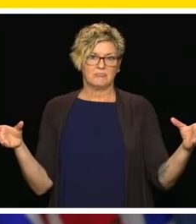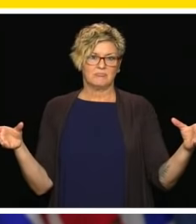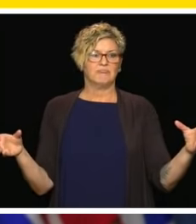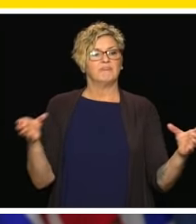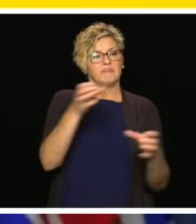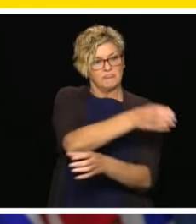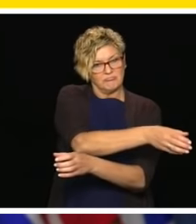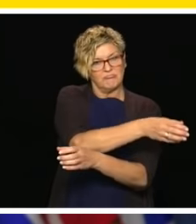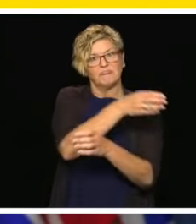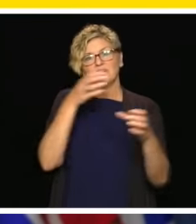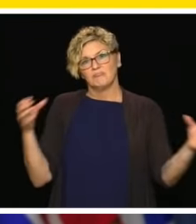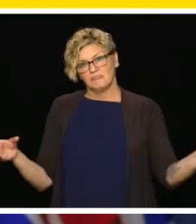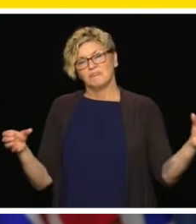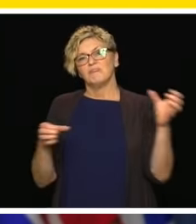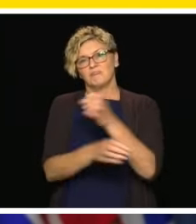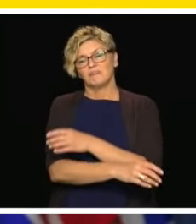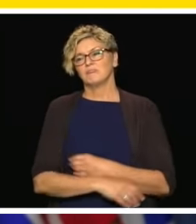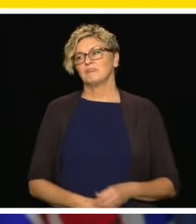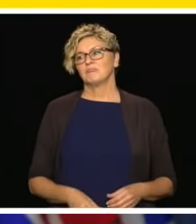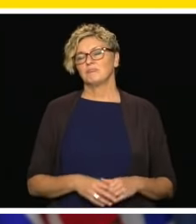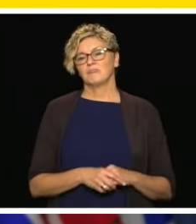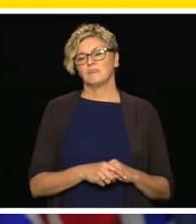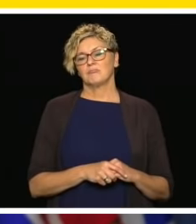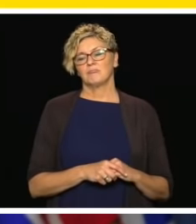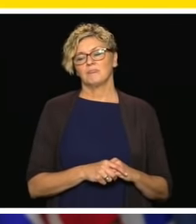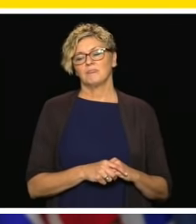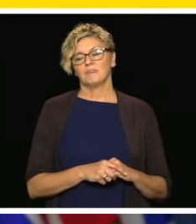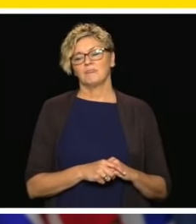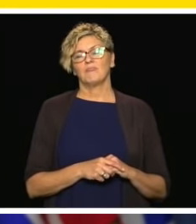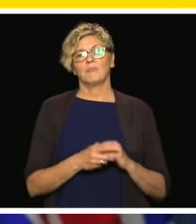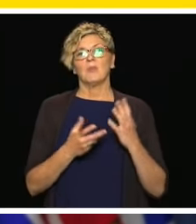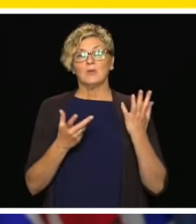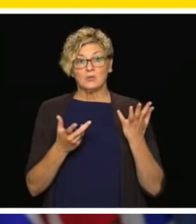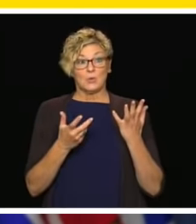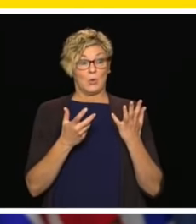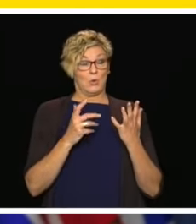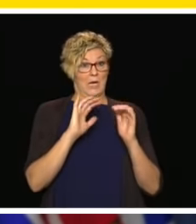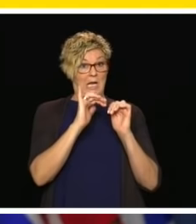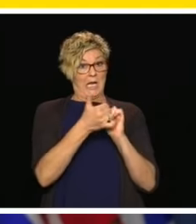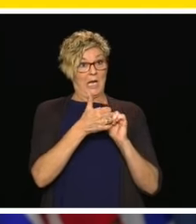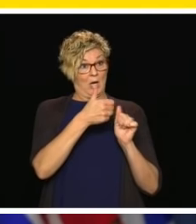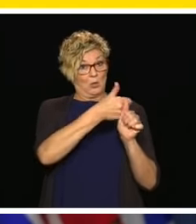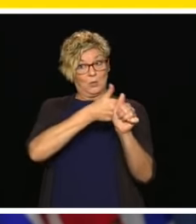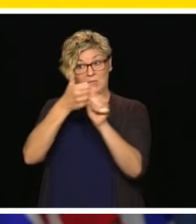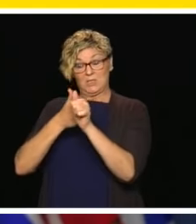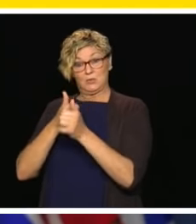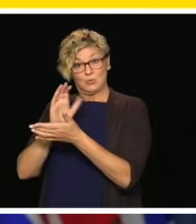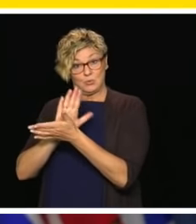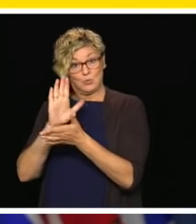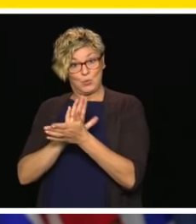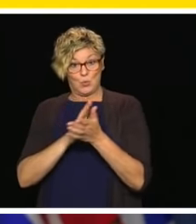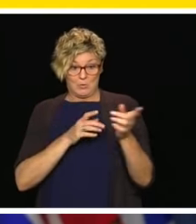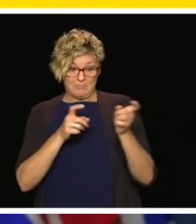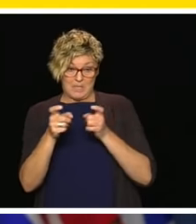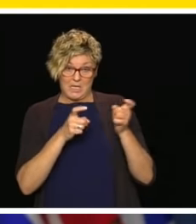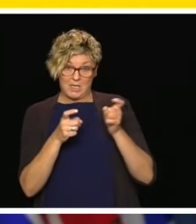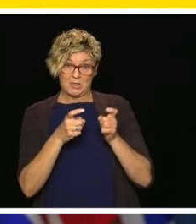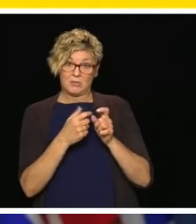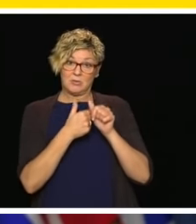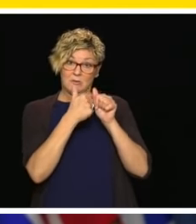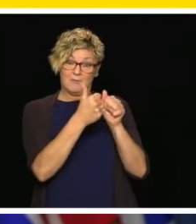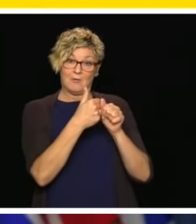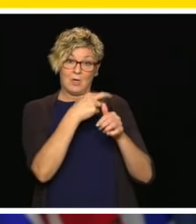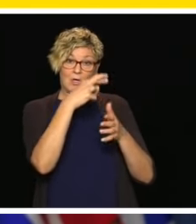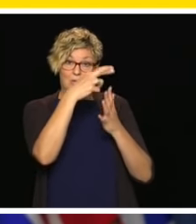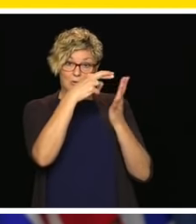submitting their plans to the Ministry of Education for approval, how they're going to manage those protocols that set those